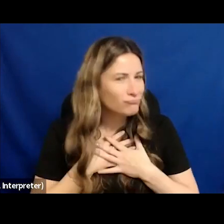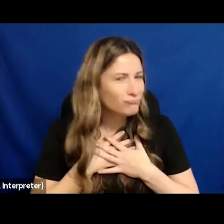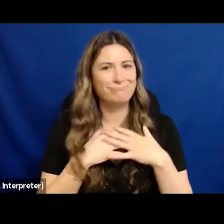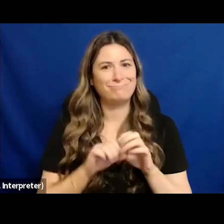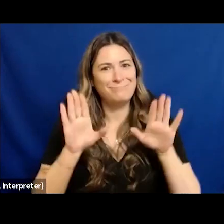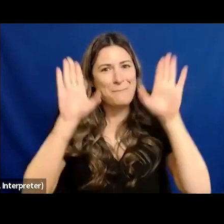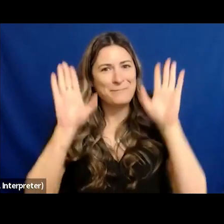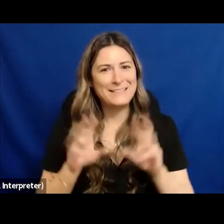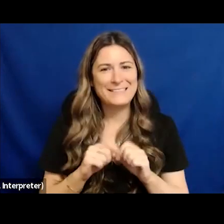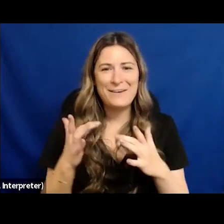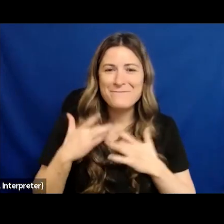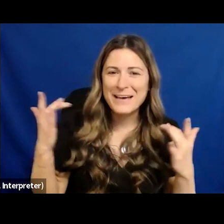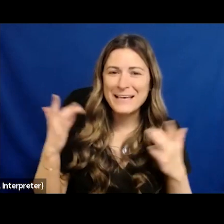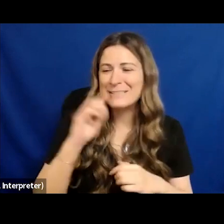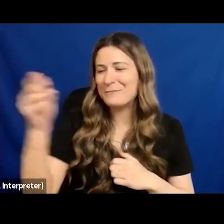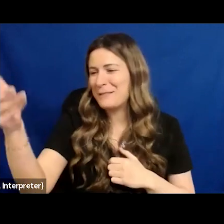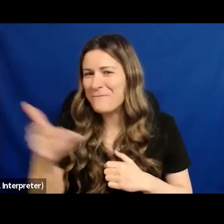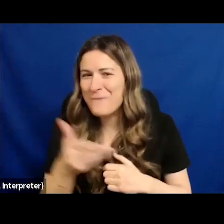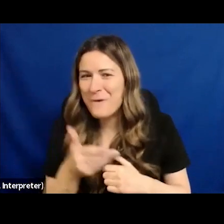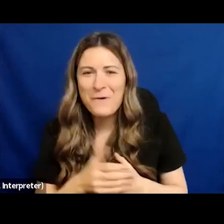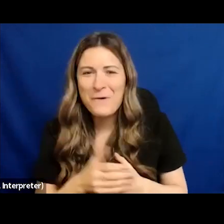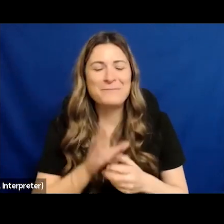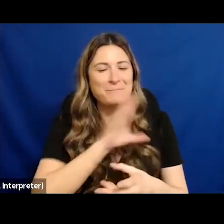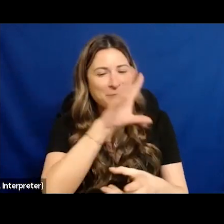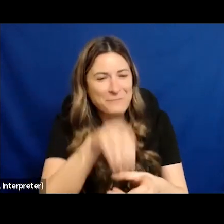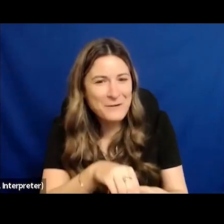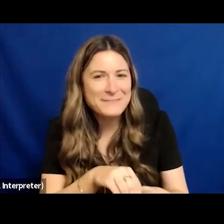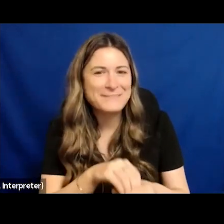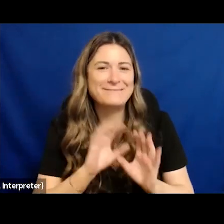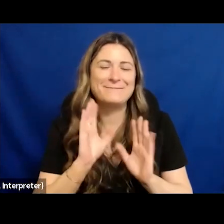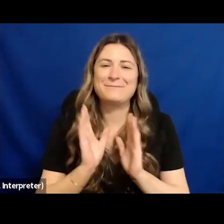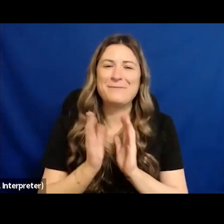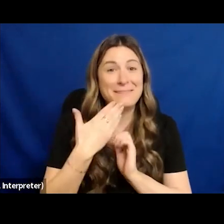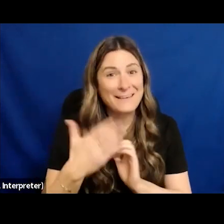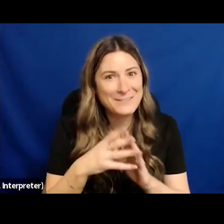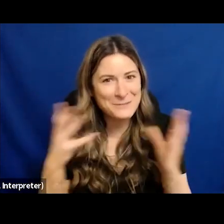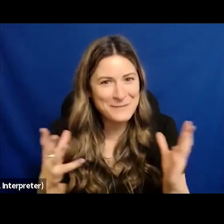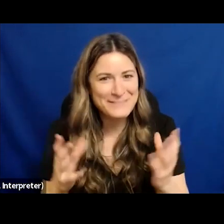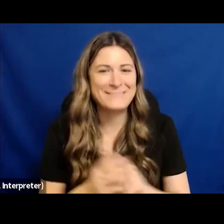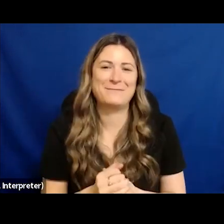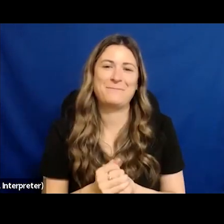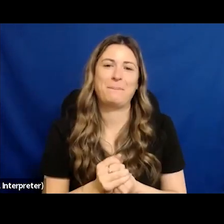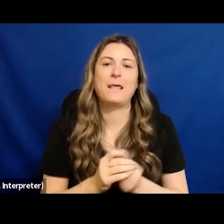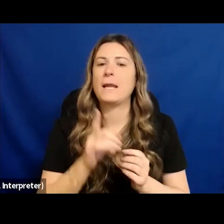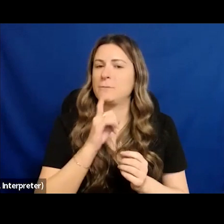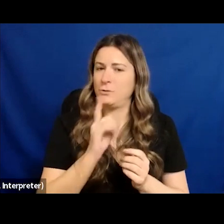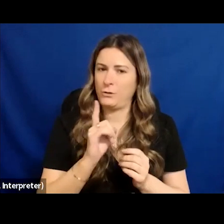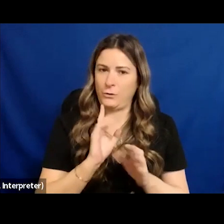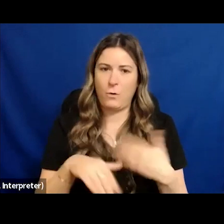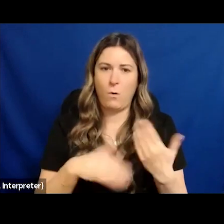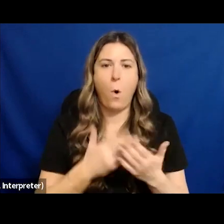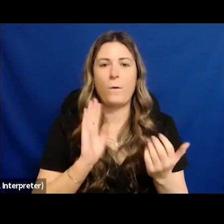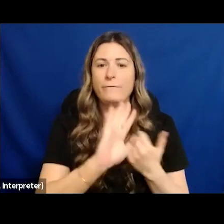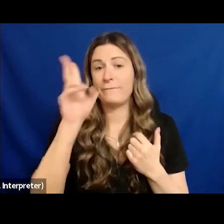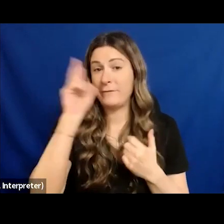be a part of and included in. Thank you so much. I'm going to do everyone's favourite part of virtual working, which is sharing my